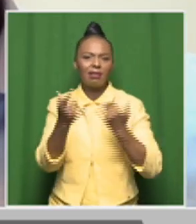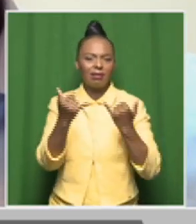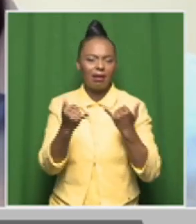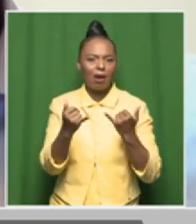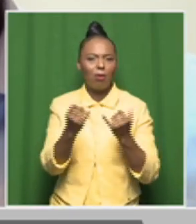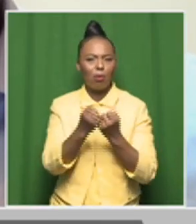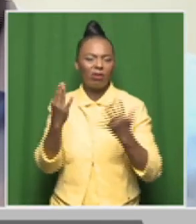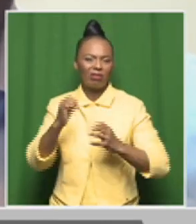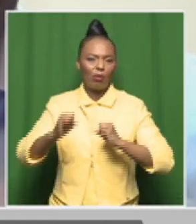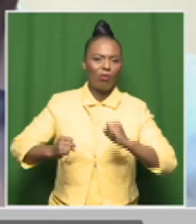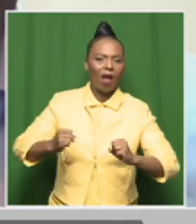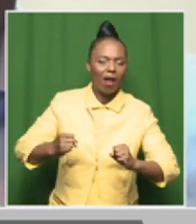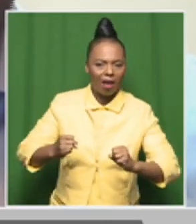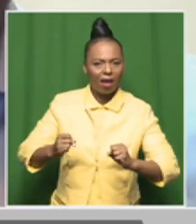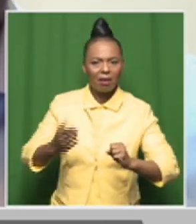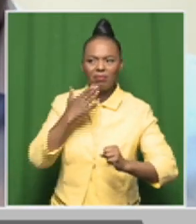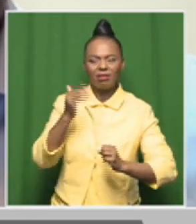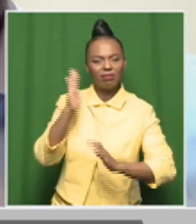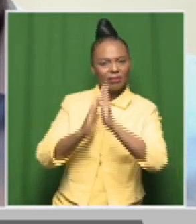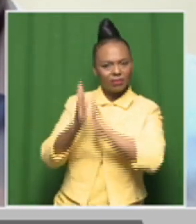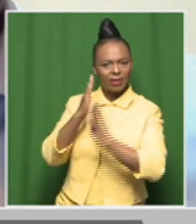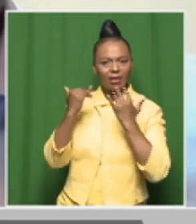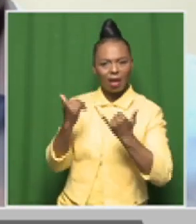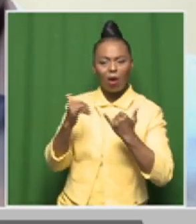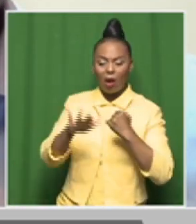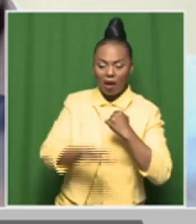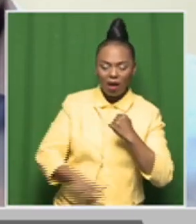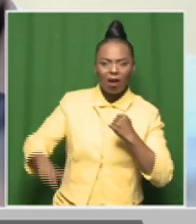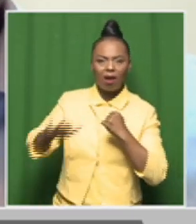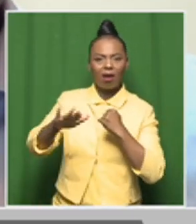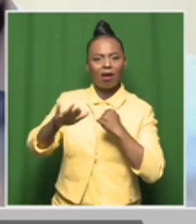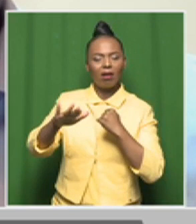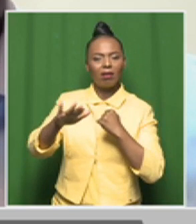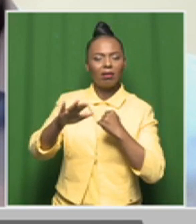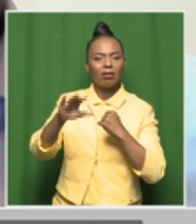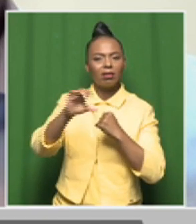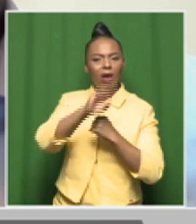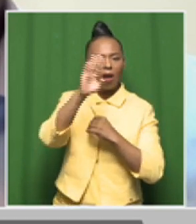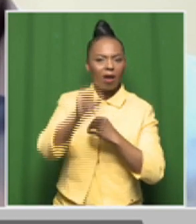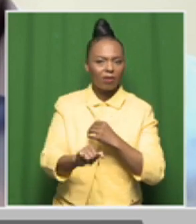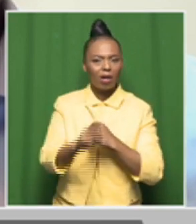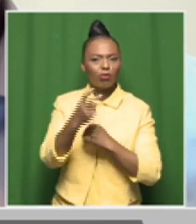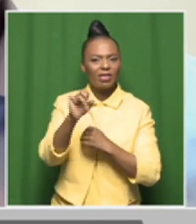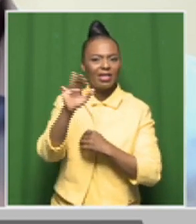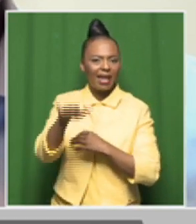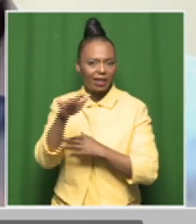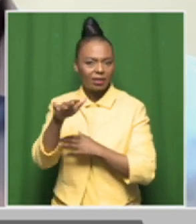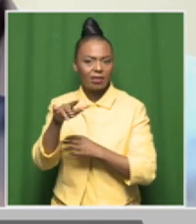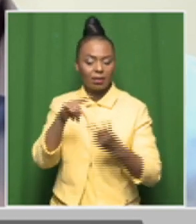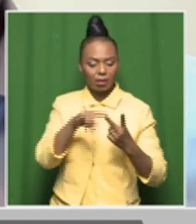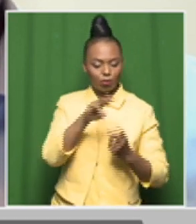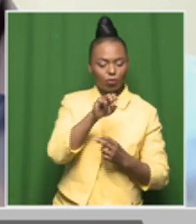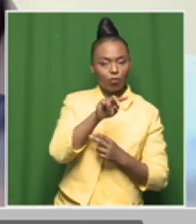this for the nation, perhaps also as compared to the report back in 2019 as well.